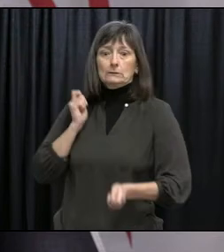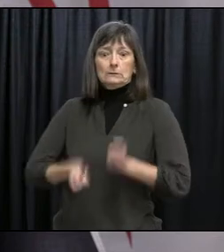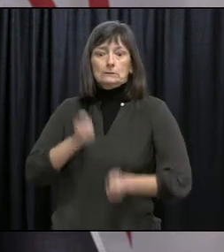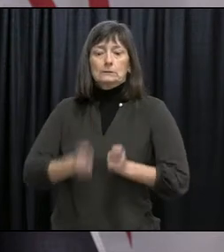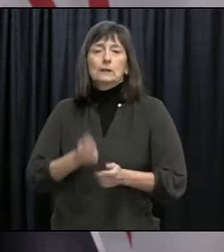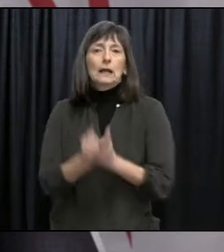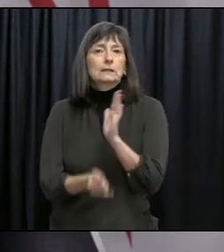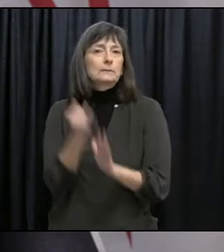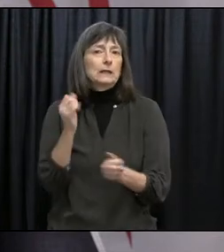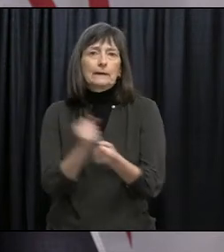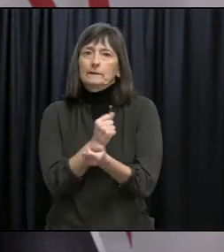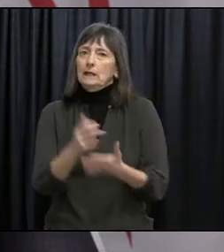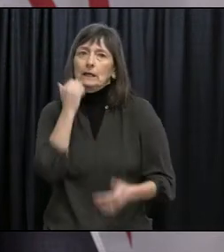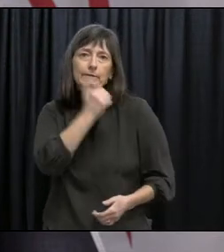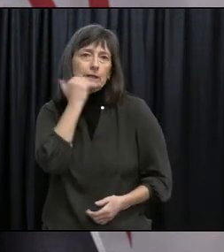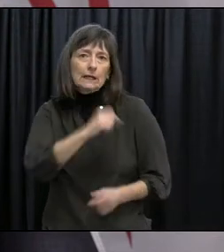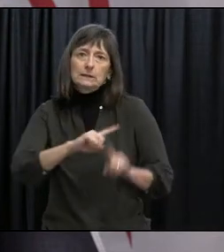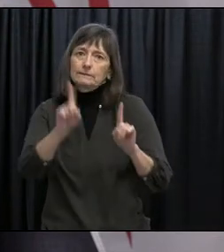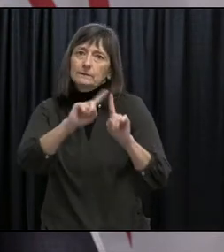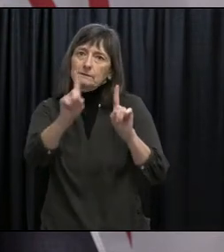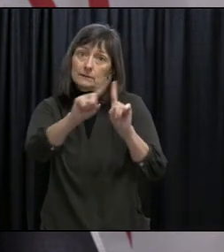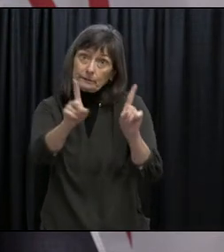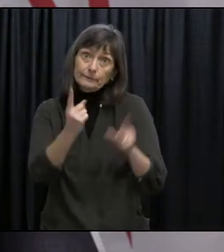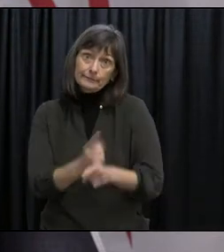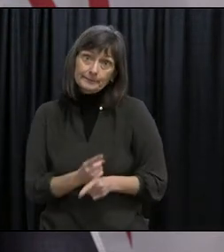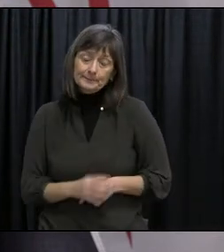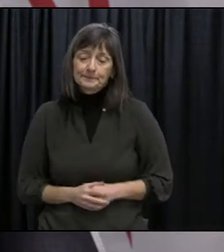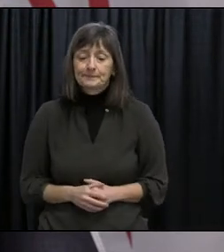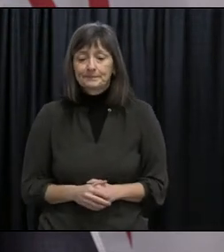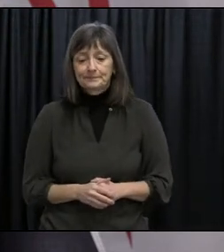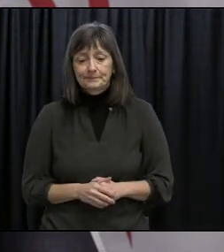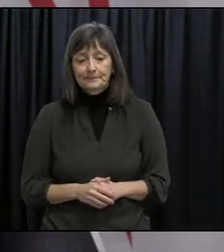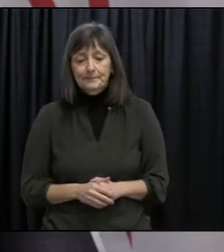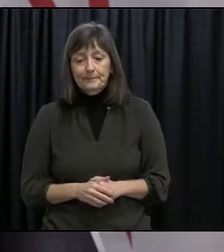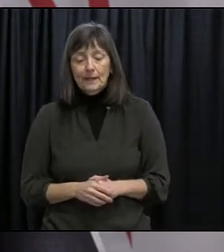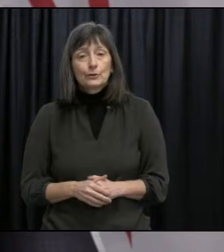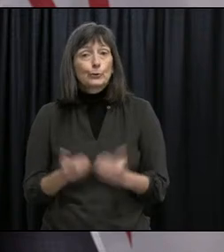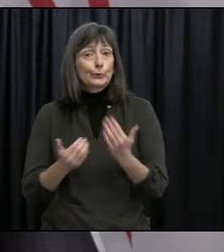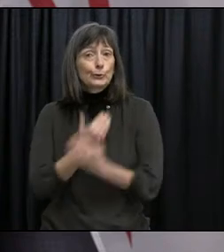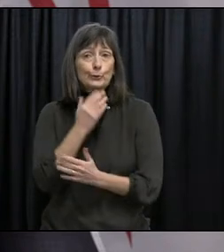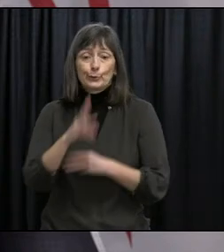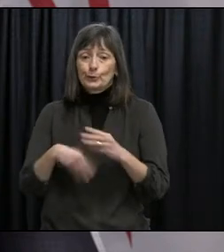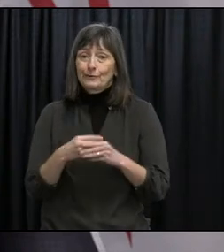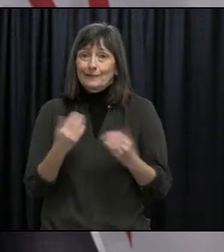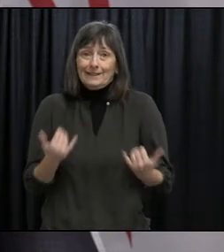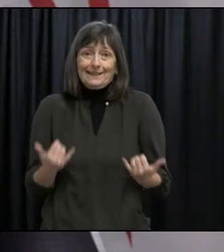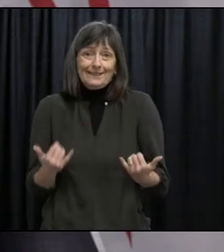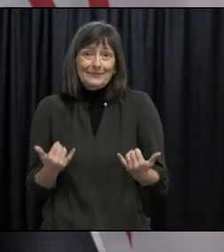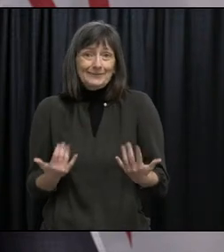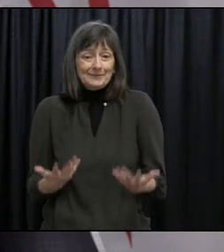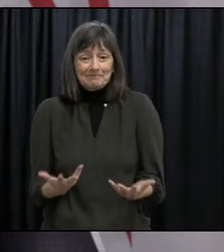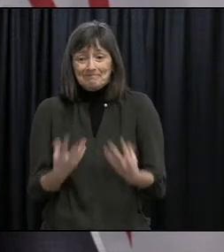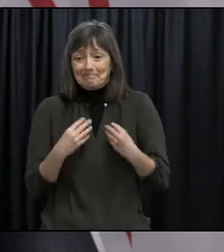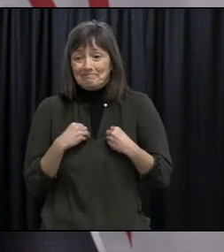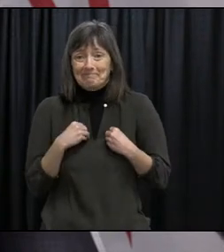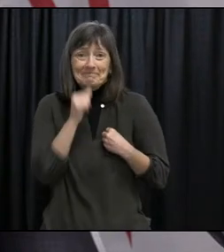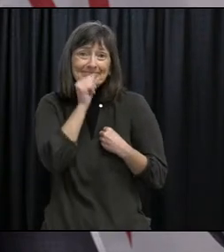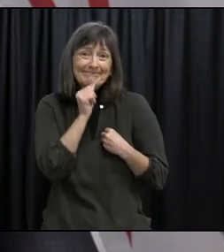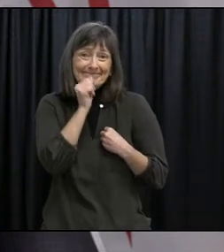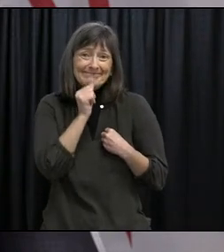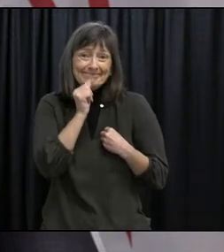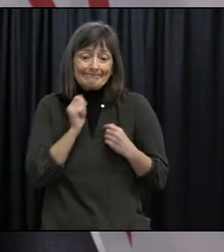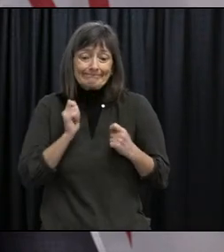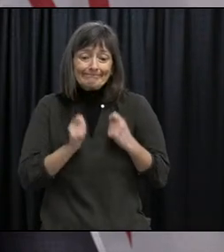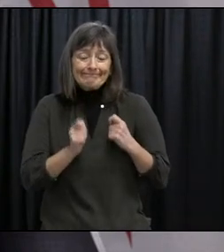as necessary from day-to-day or even hour-to-hour. That's our new reality, so we must all adapt and adjust